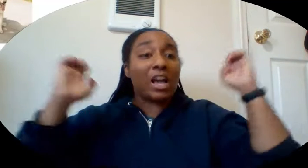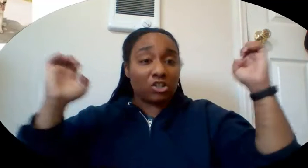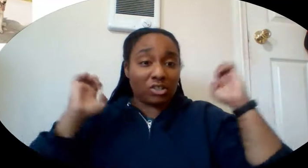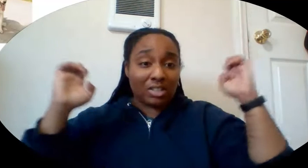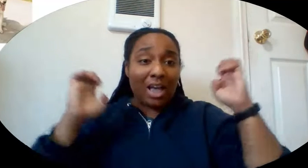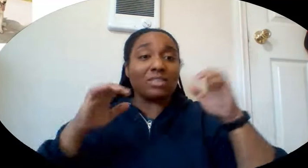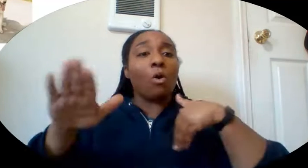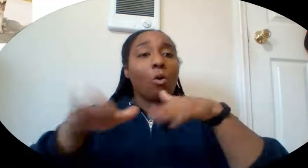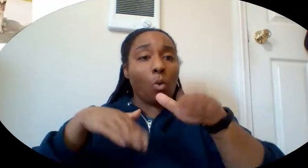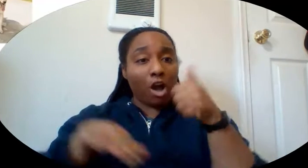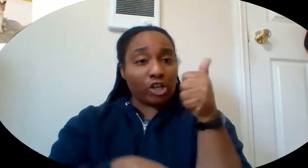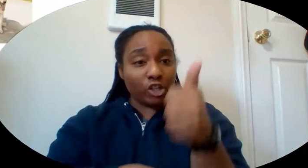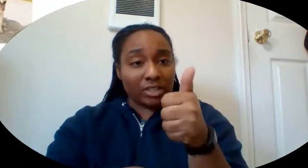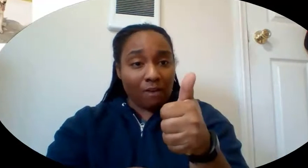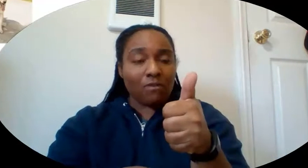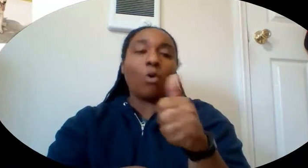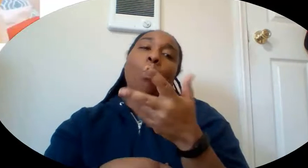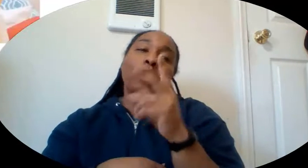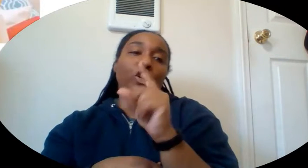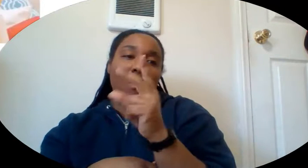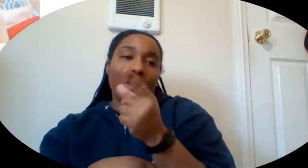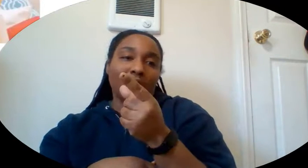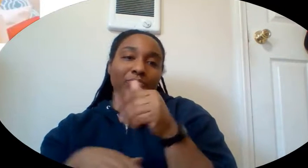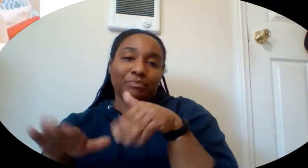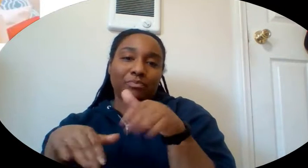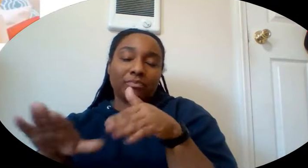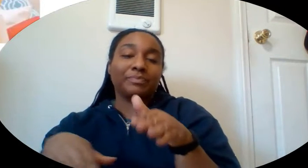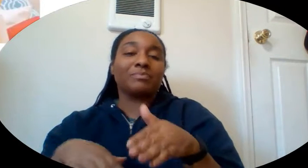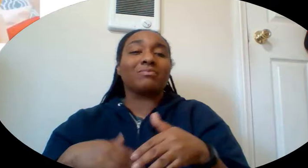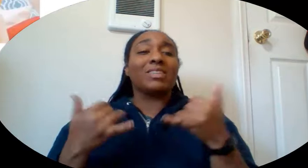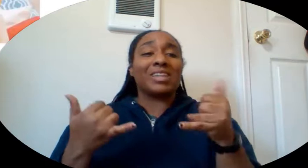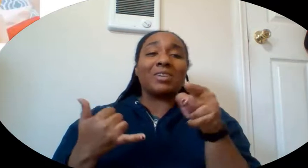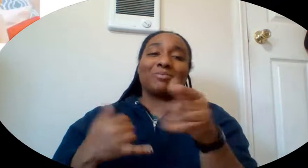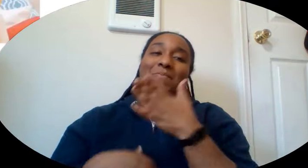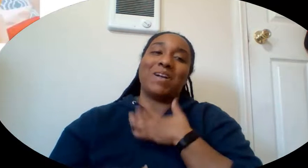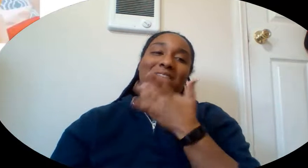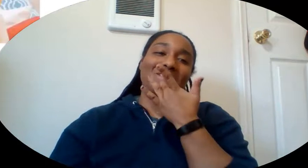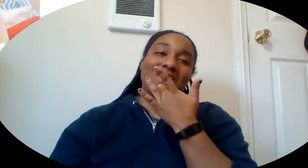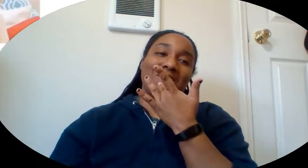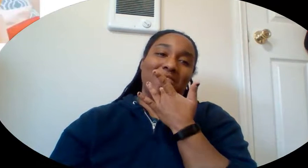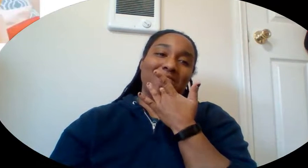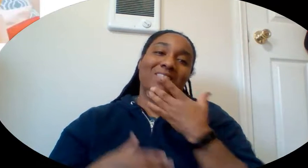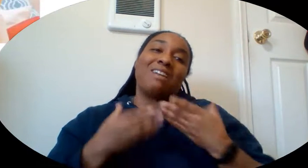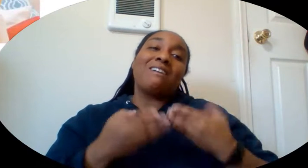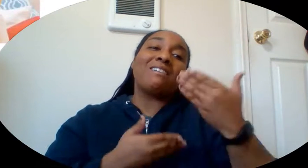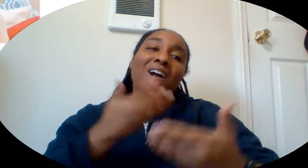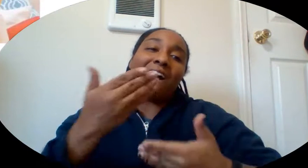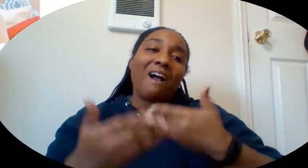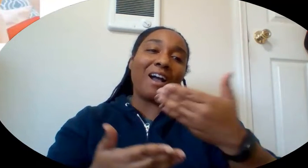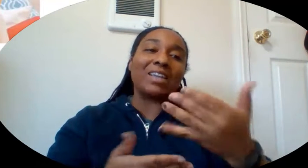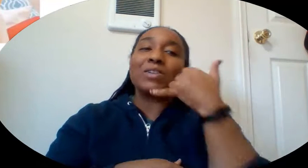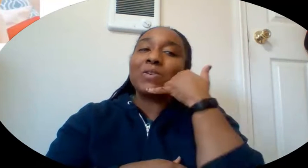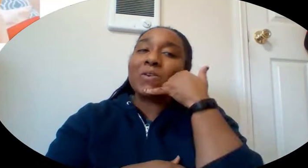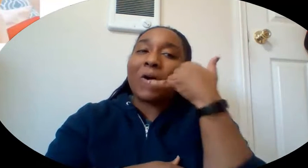walk yourself or walk your dog. Now this one is a favorite of mine. It is kind to call